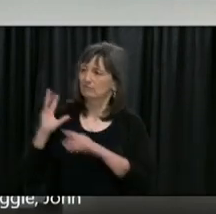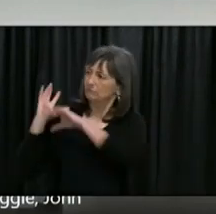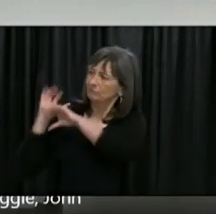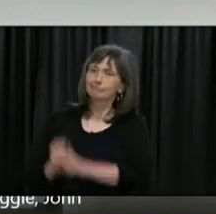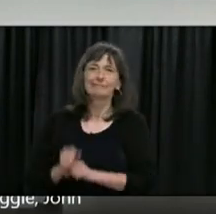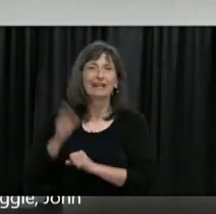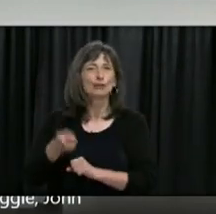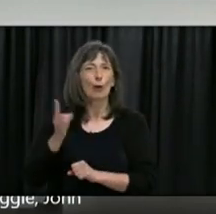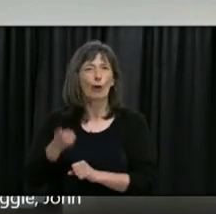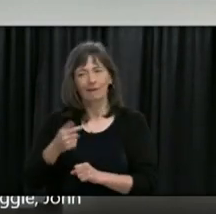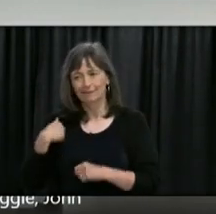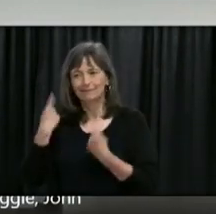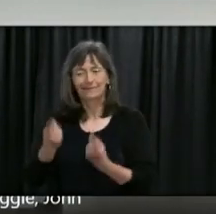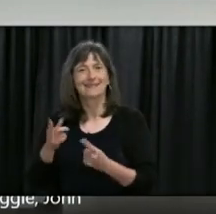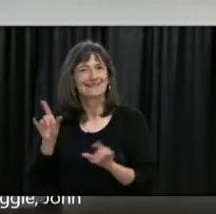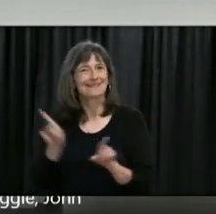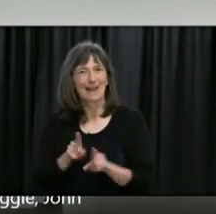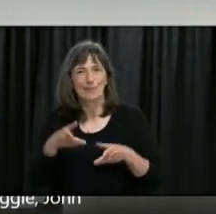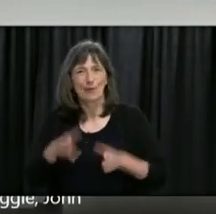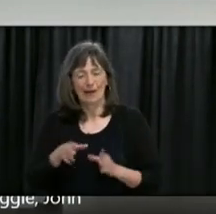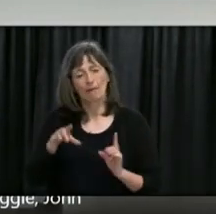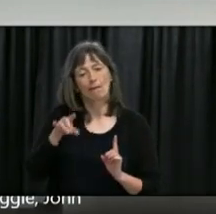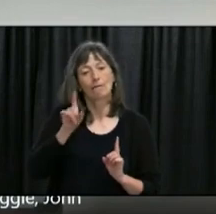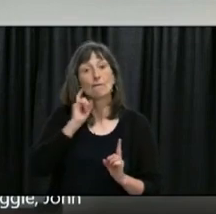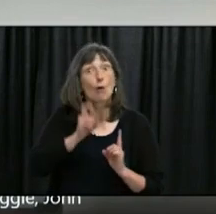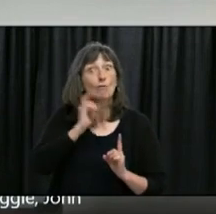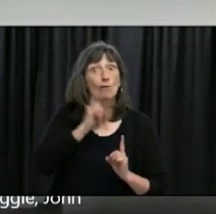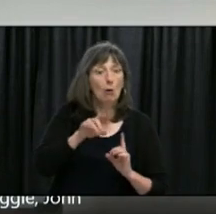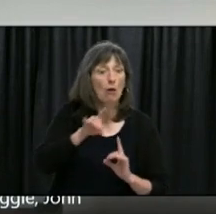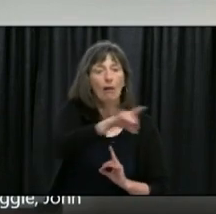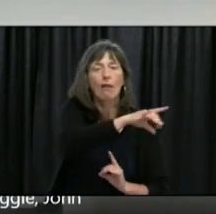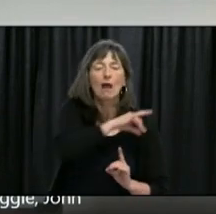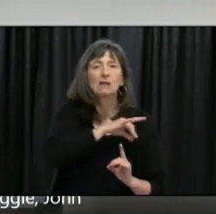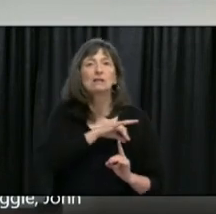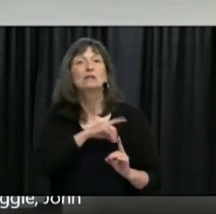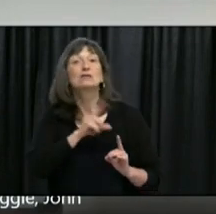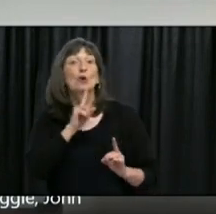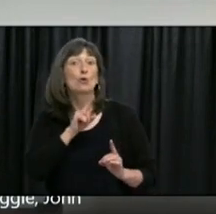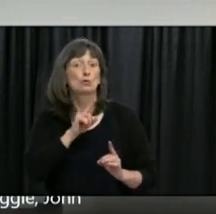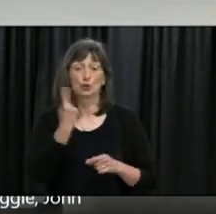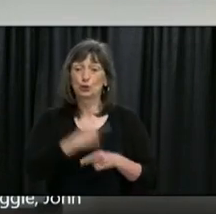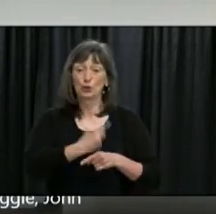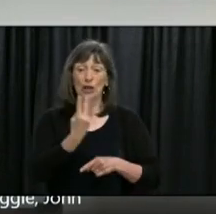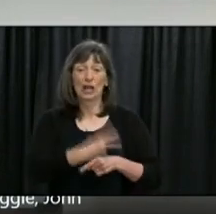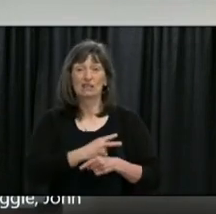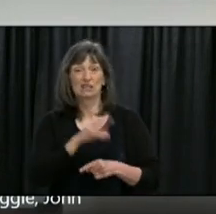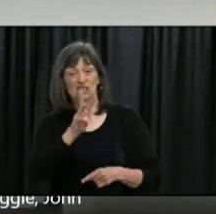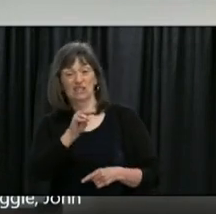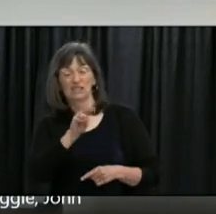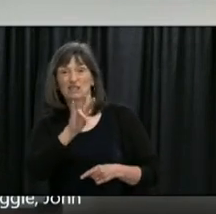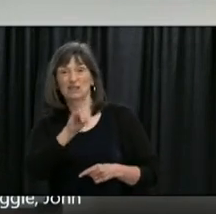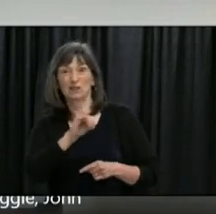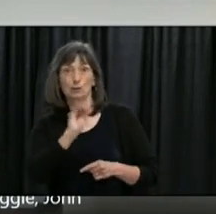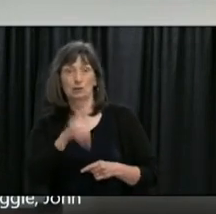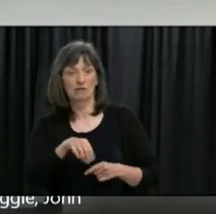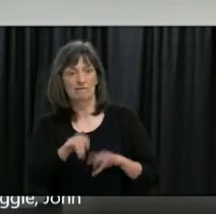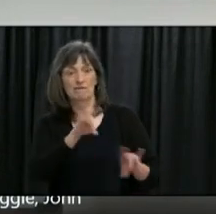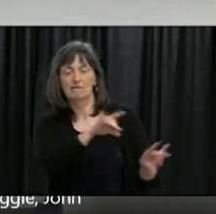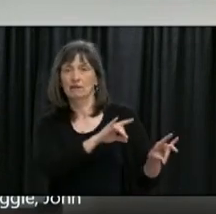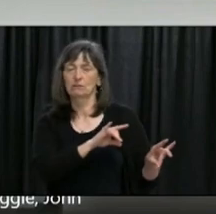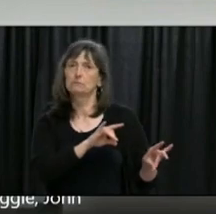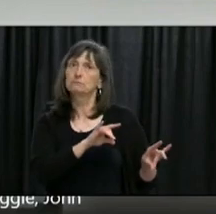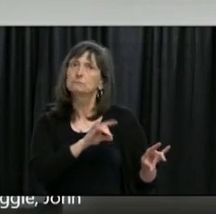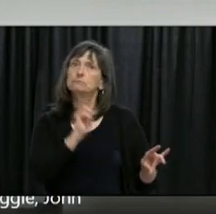to at least get 60 or 70% done within 48 hours so Don Fitzgerald's team have